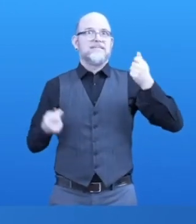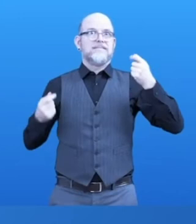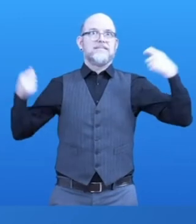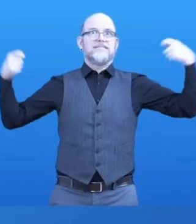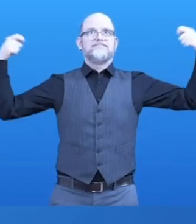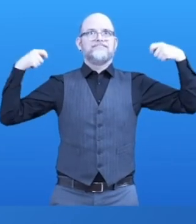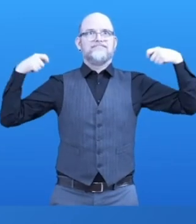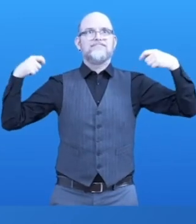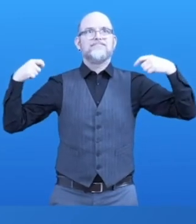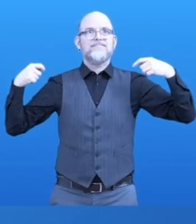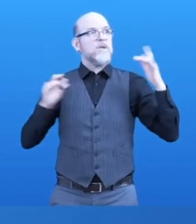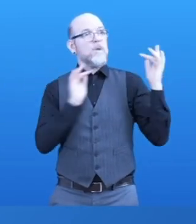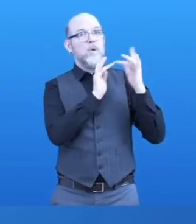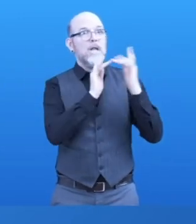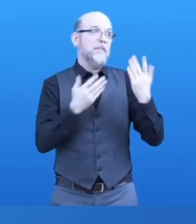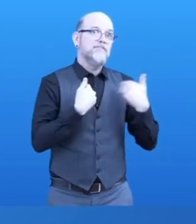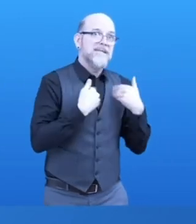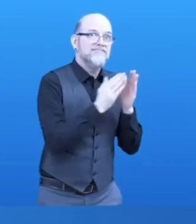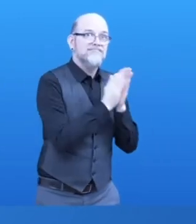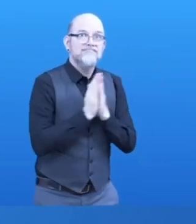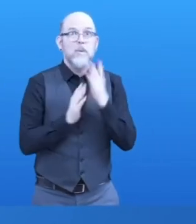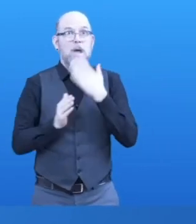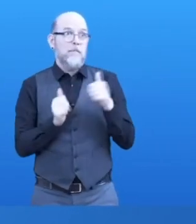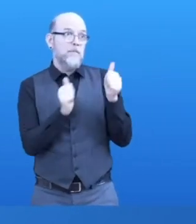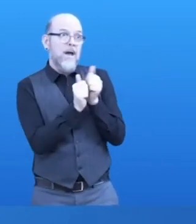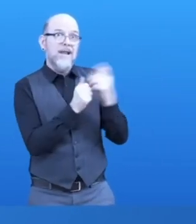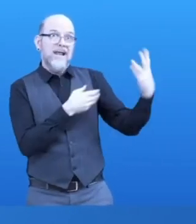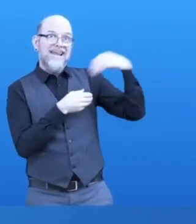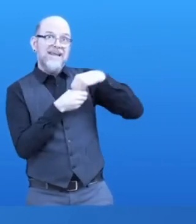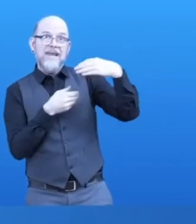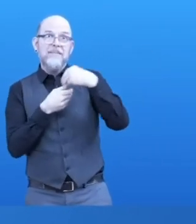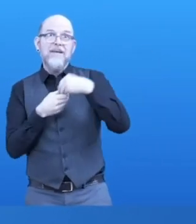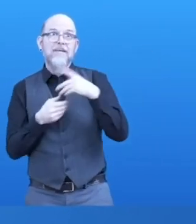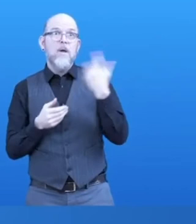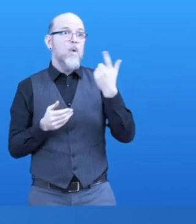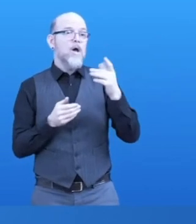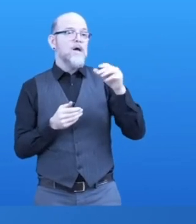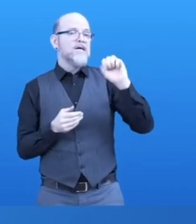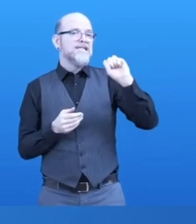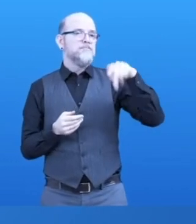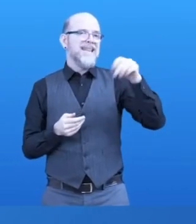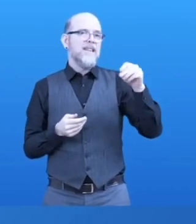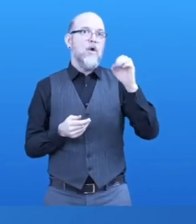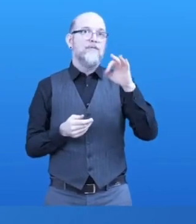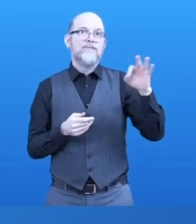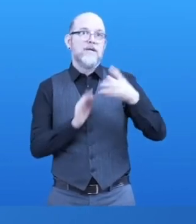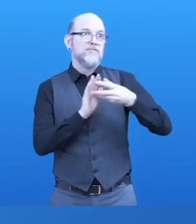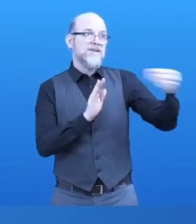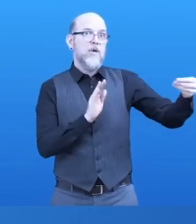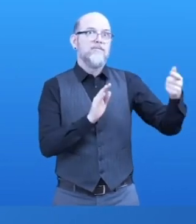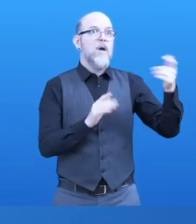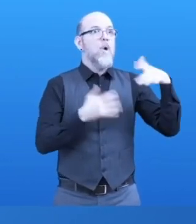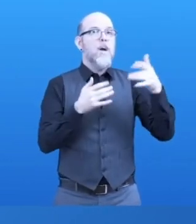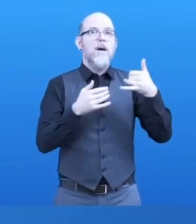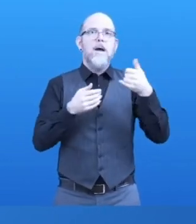us with creating spin-offs like merchandise, toys, books of the popular Bolly Land characters and specifically a Bolly